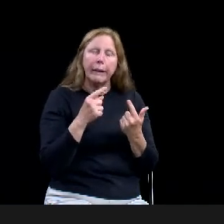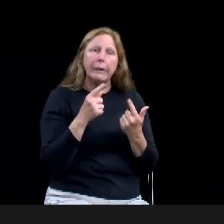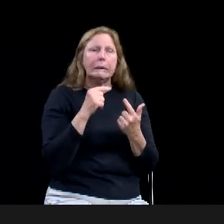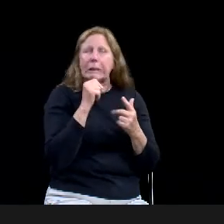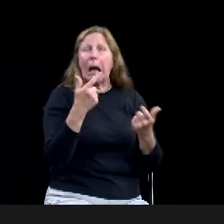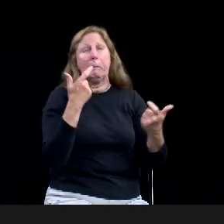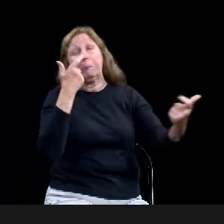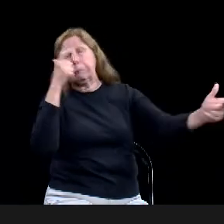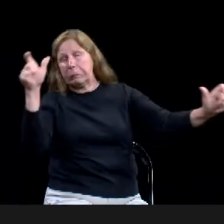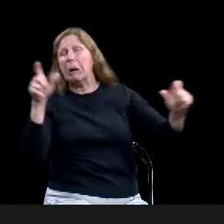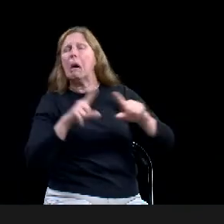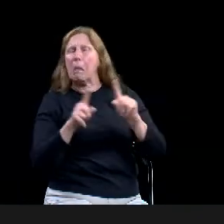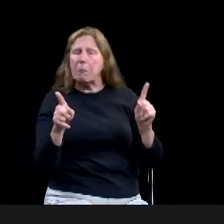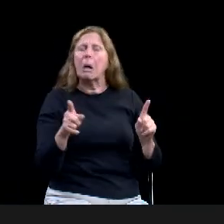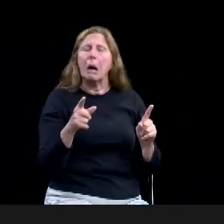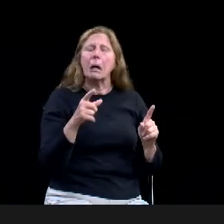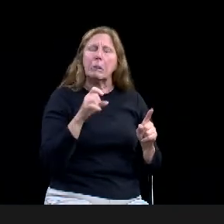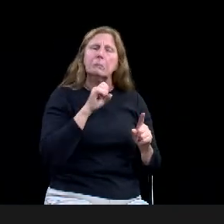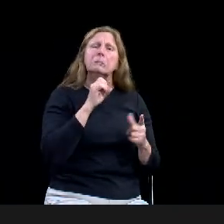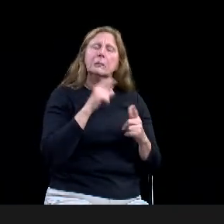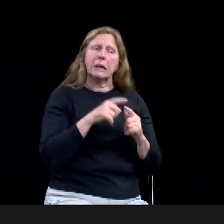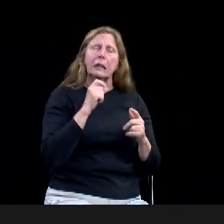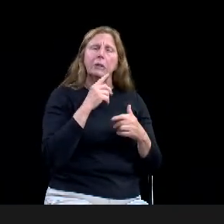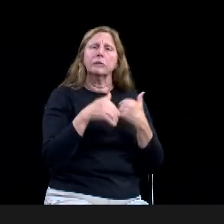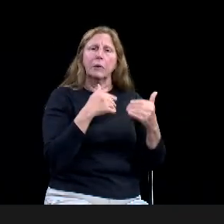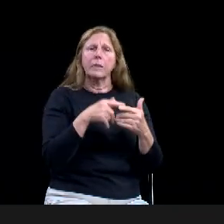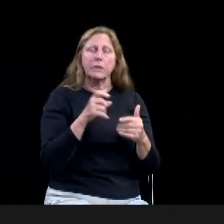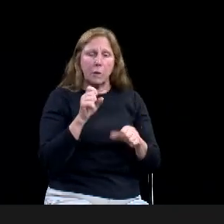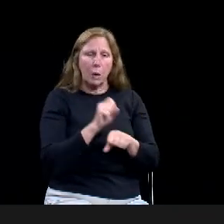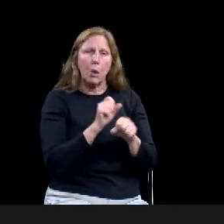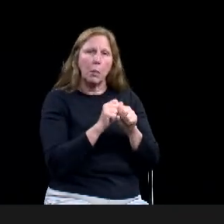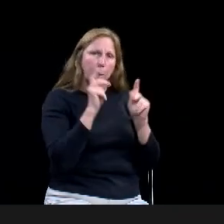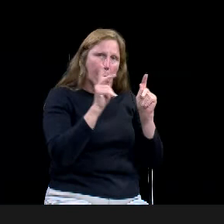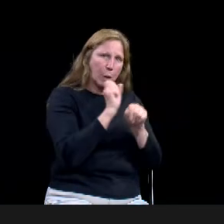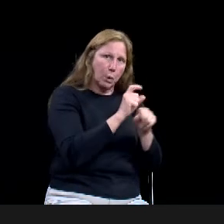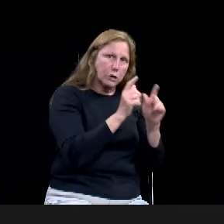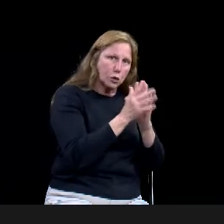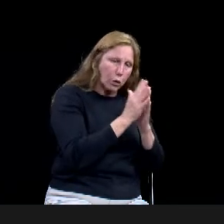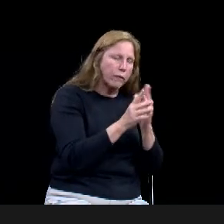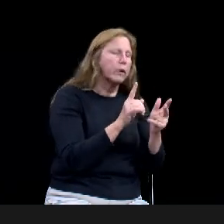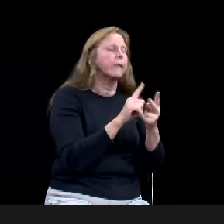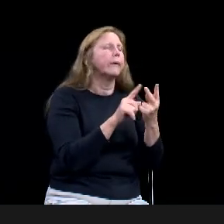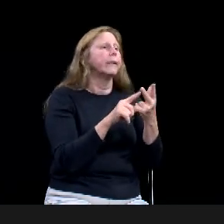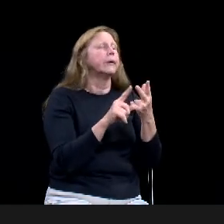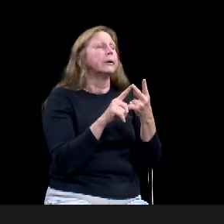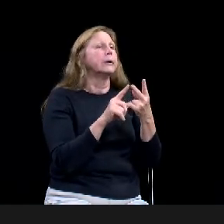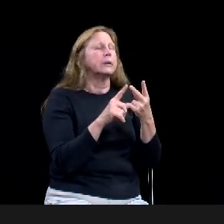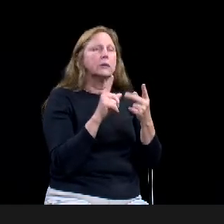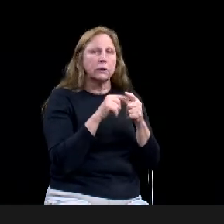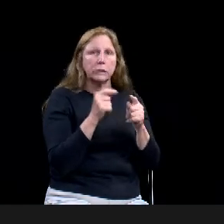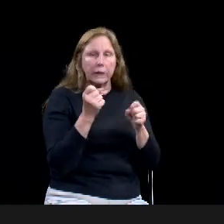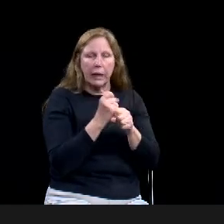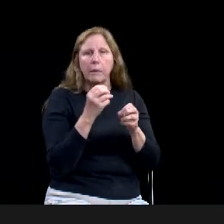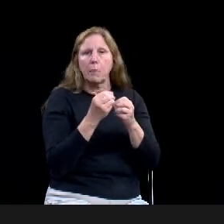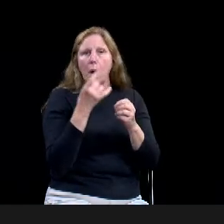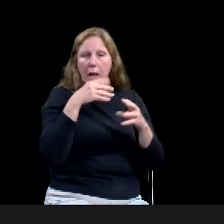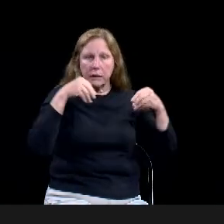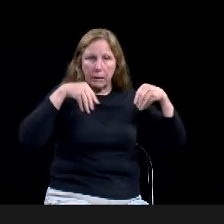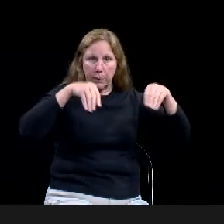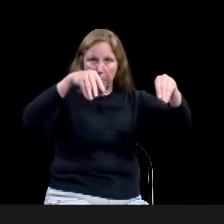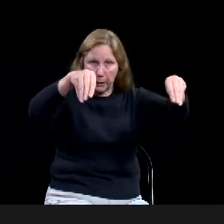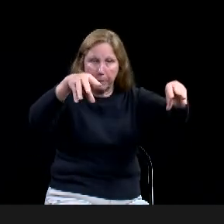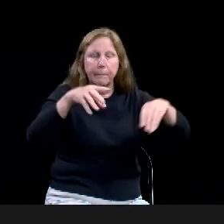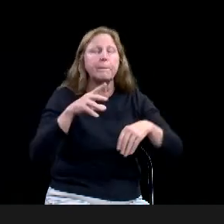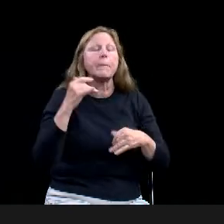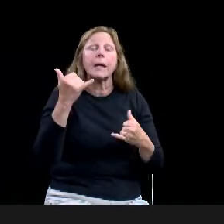that to get additional street lights. Now that is works really well, predominantly in the older neighborhoods of the core of the city, where there are